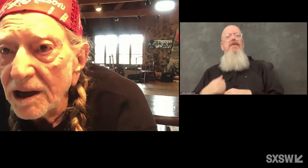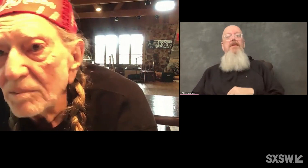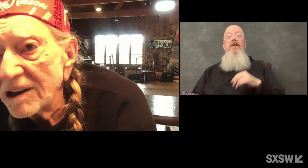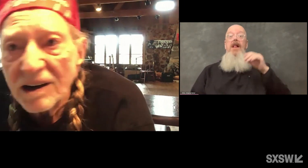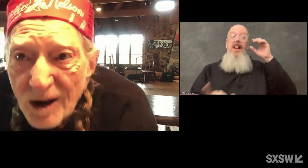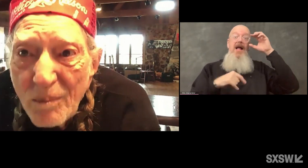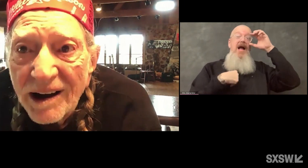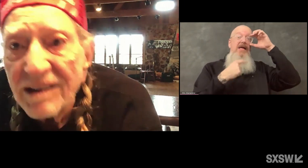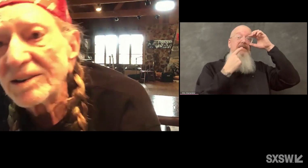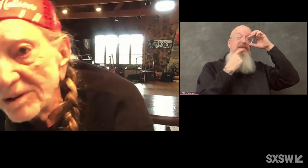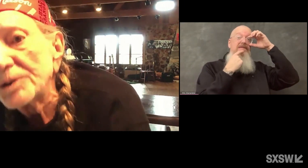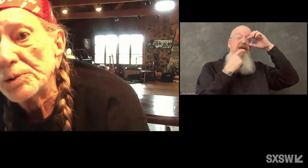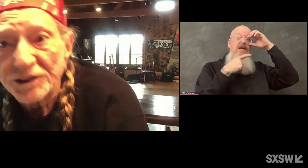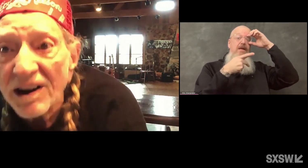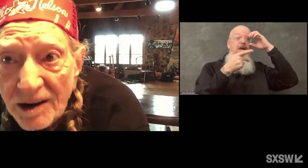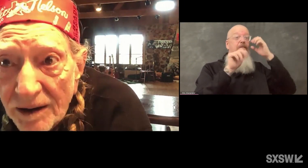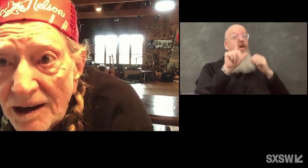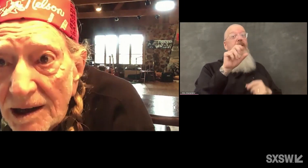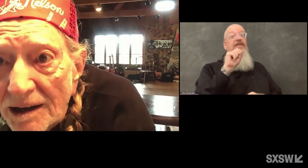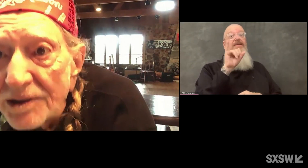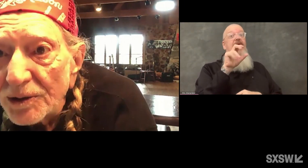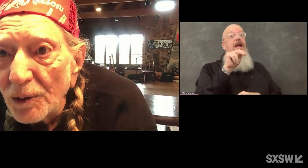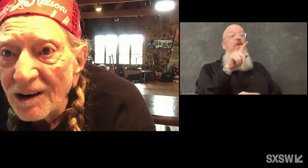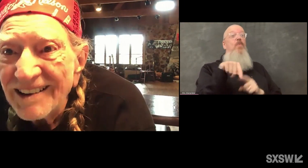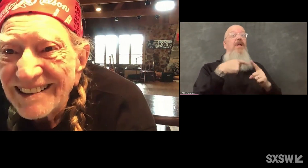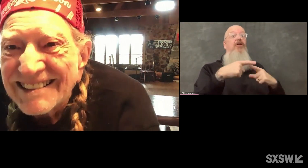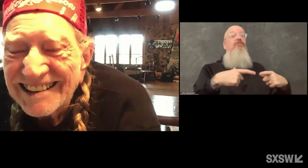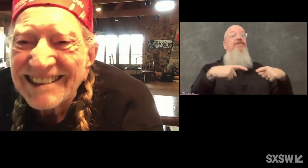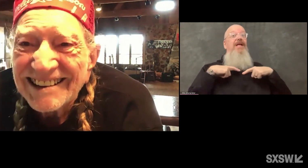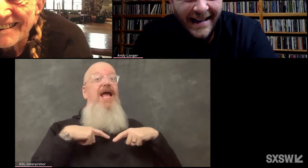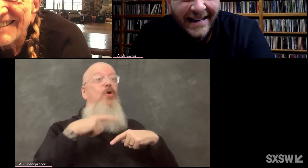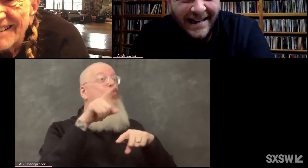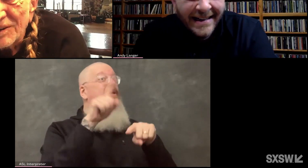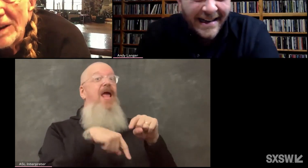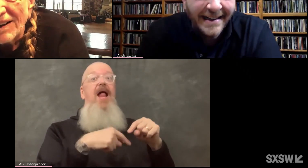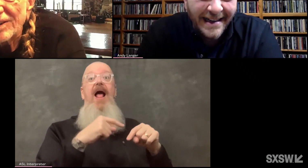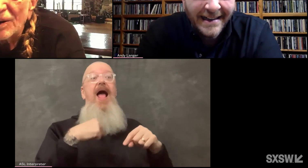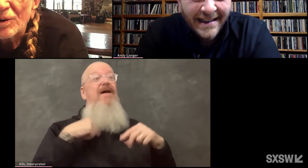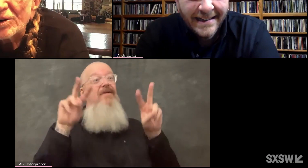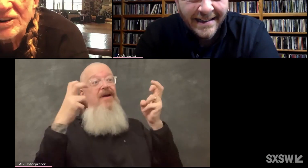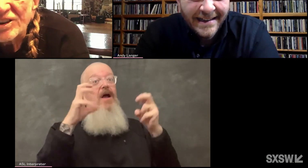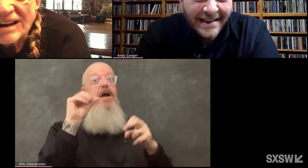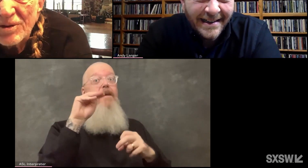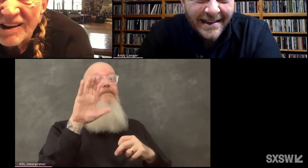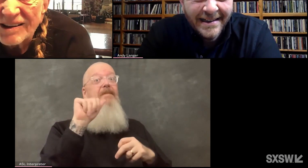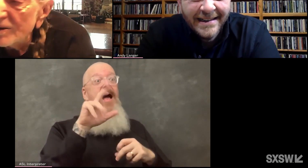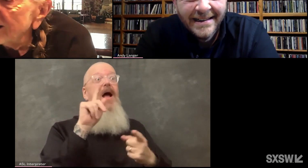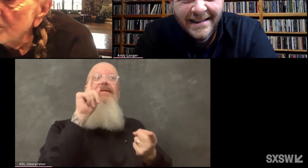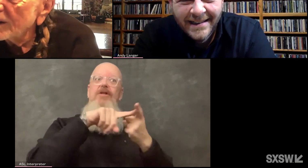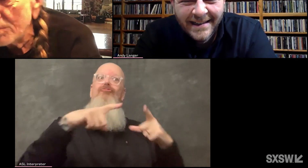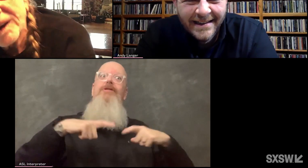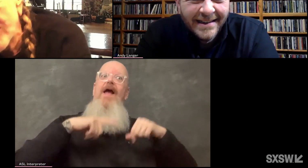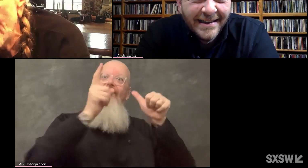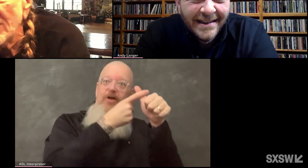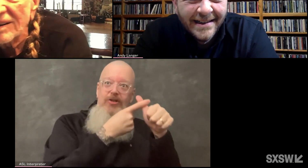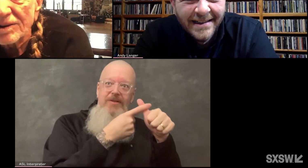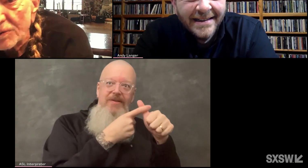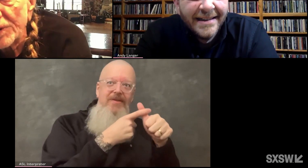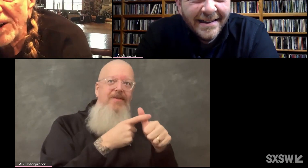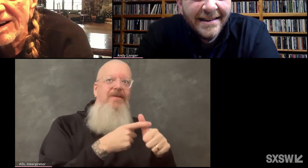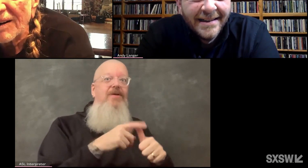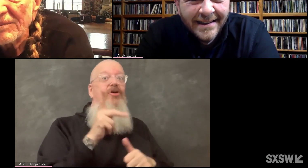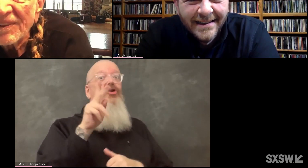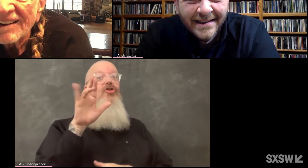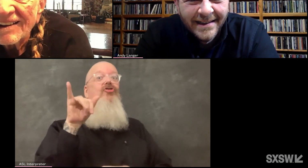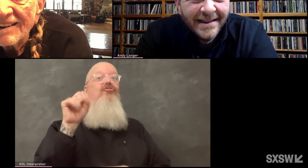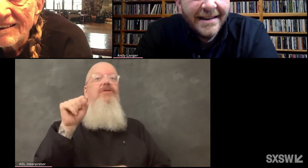know, you can't make a comeback until you retire. So, I tell Chris the same thing. You can't make a big comeback